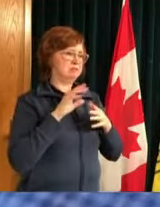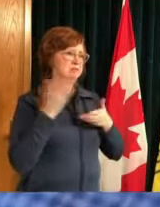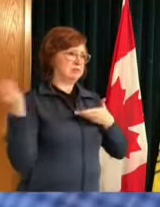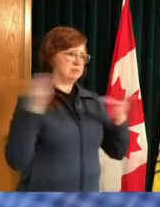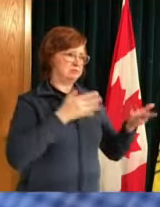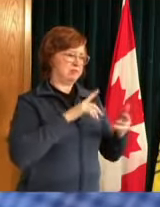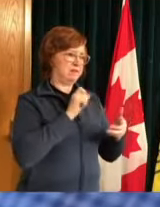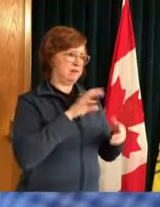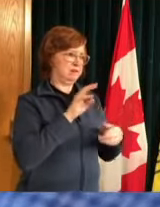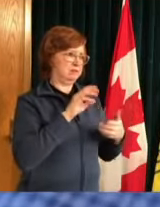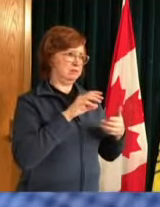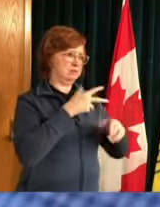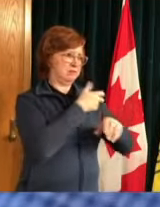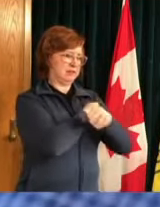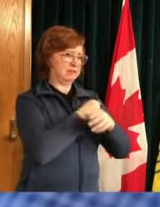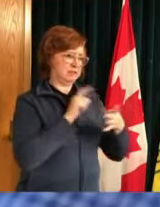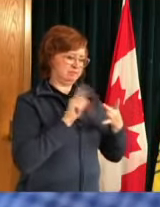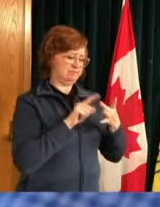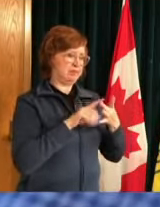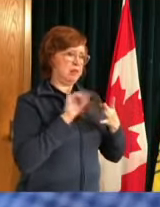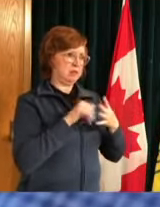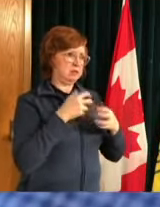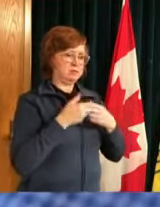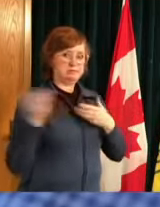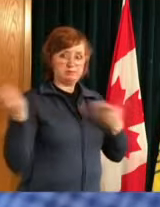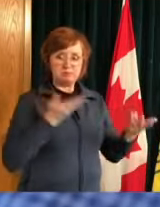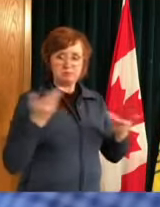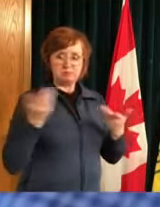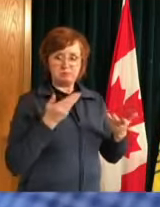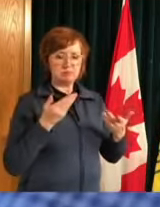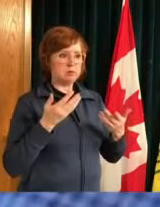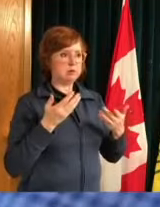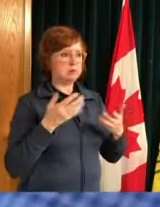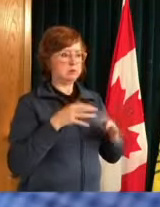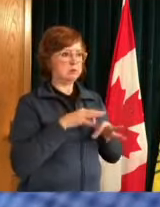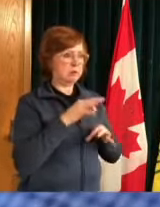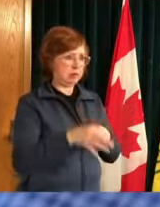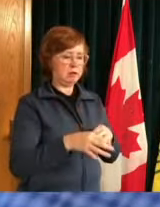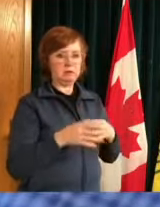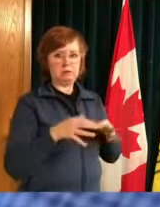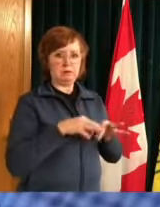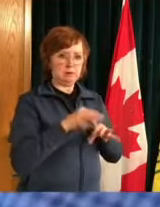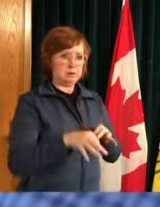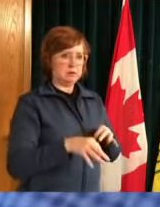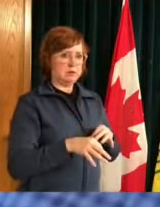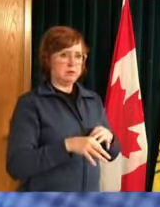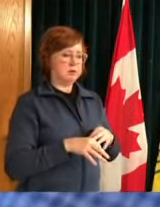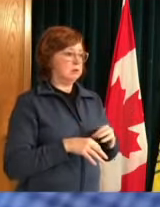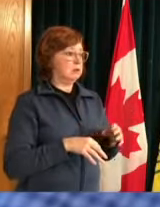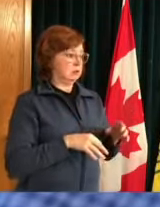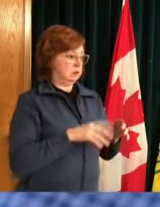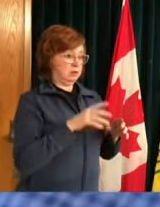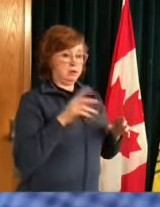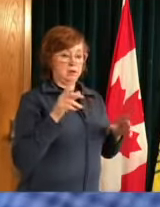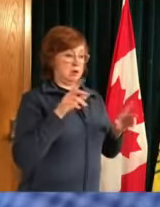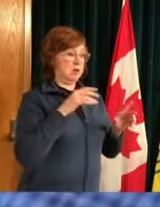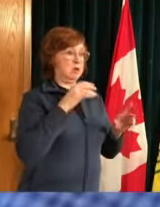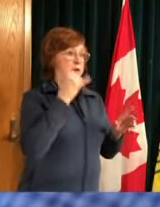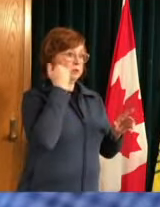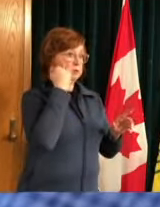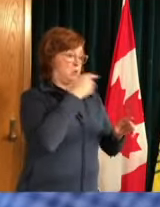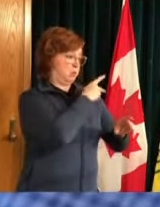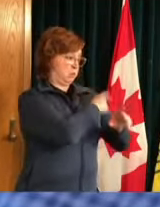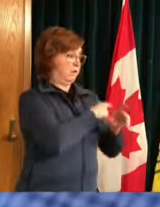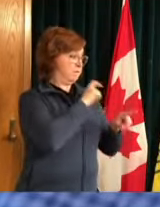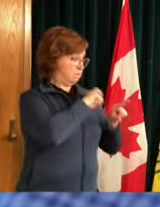we're not just cancelling single appointments in some cases two appointments because of the delay with short notice for moderna we are working